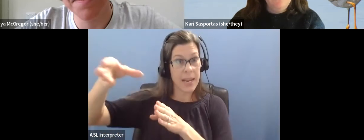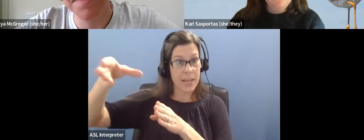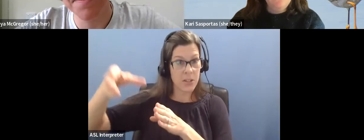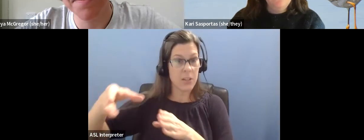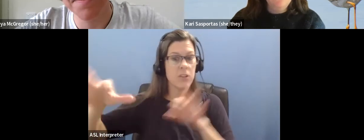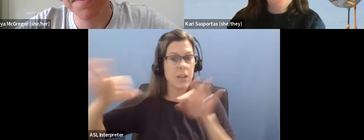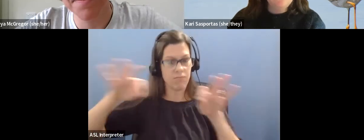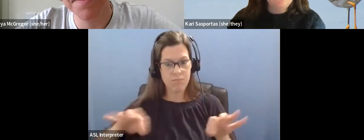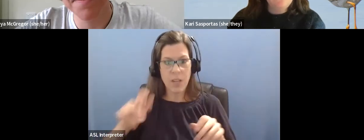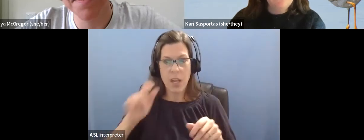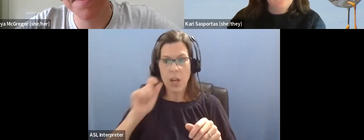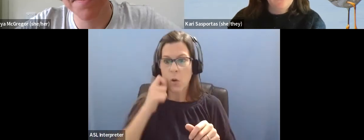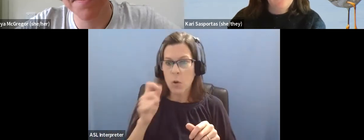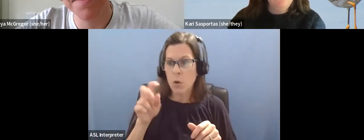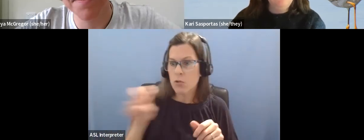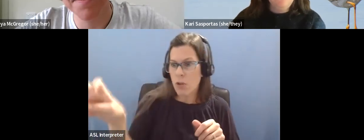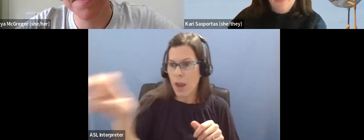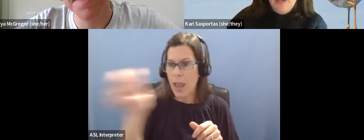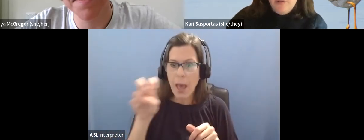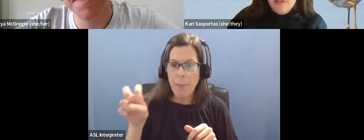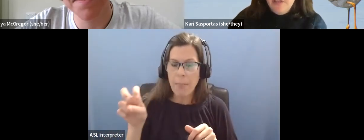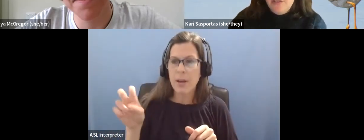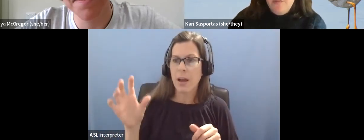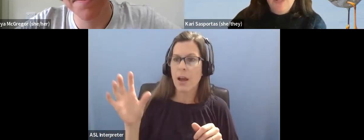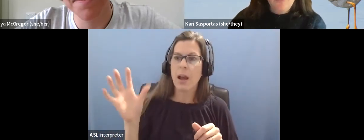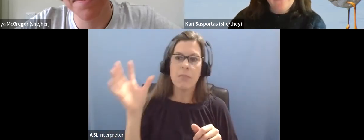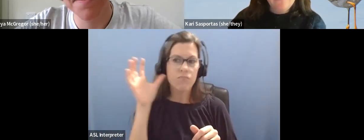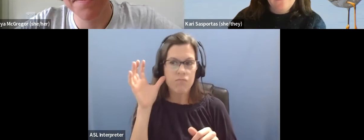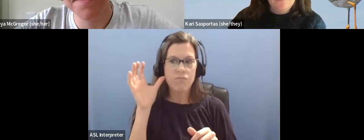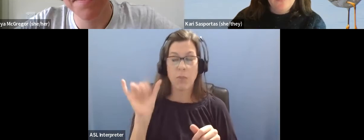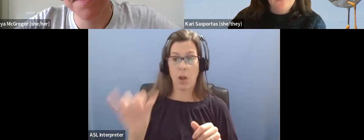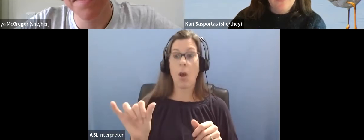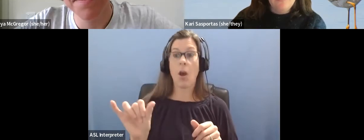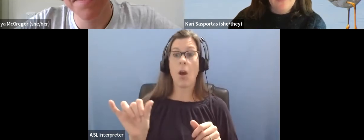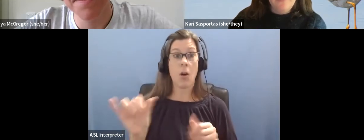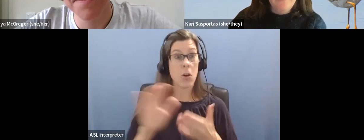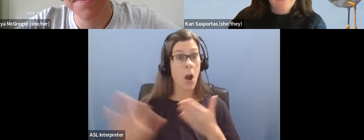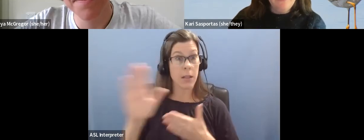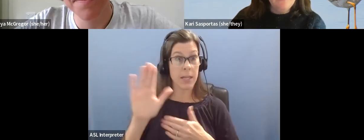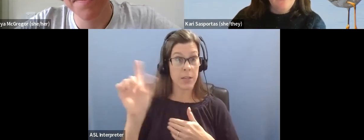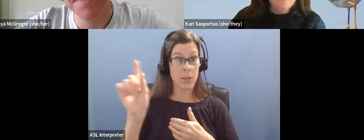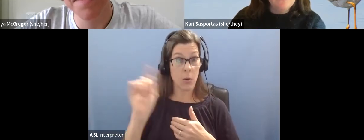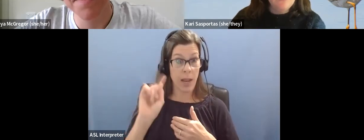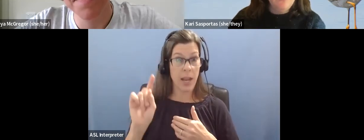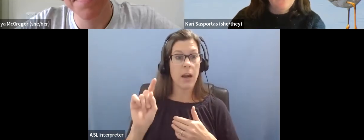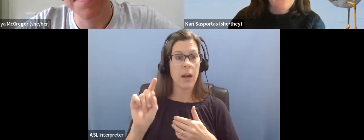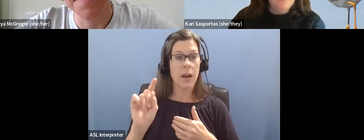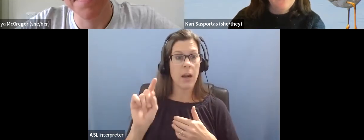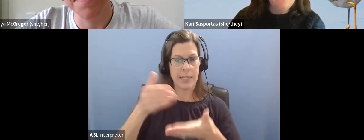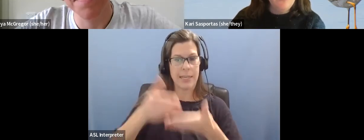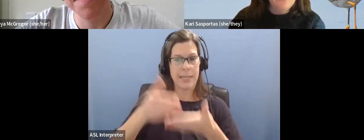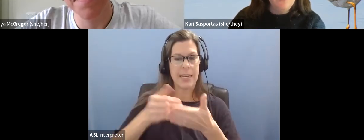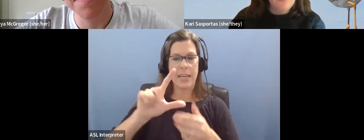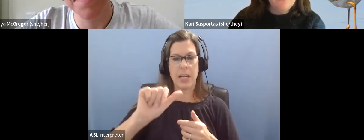me about all these cool field trips that she was going on. And I went to college in the Midwest. And so, we were near Lake Erie, which was a really wonderful